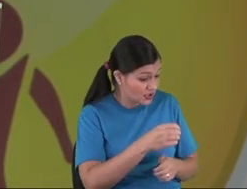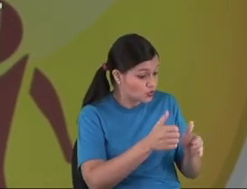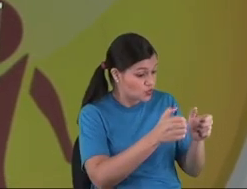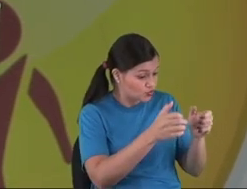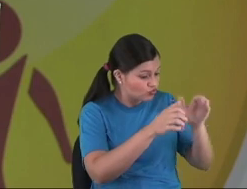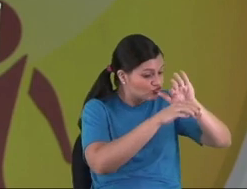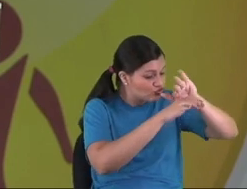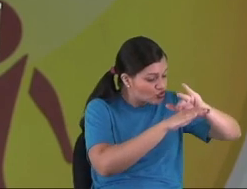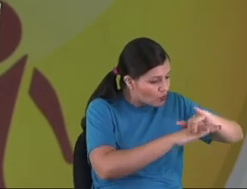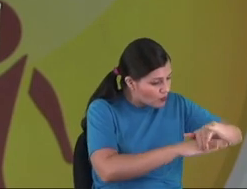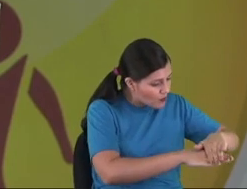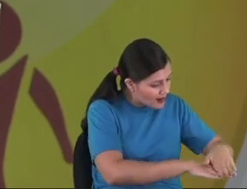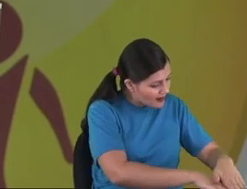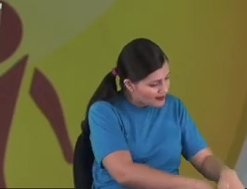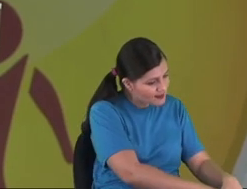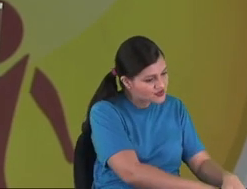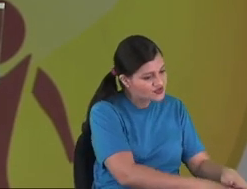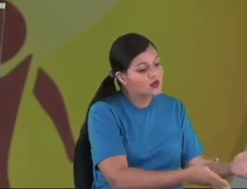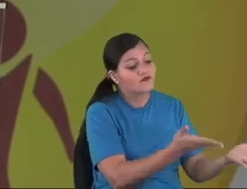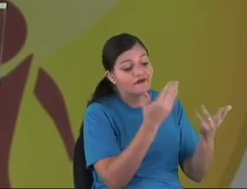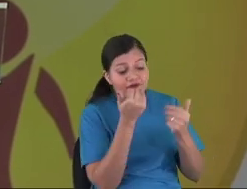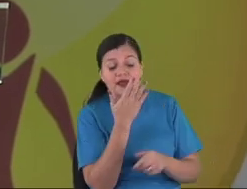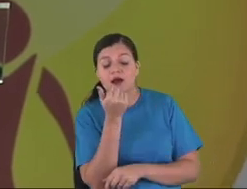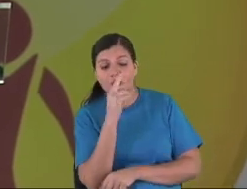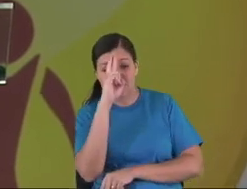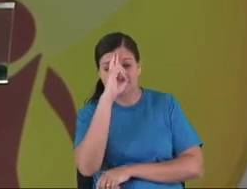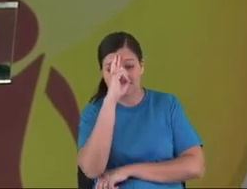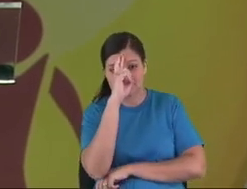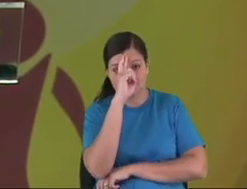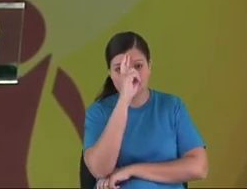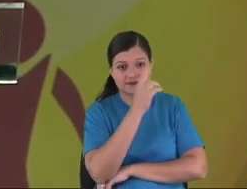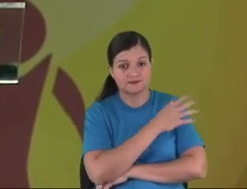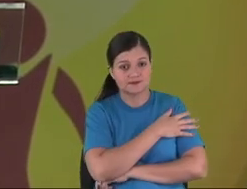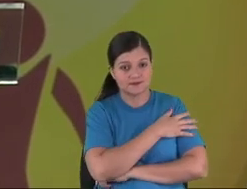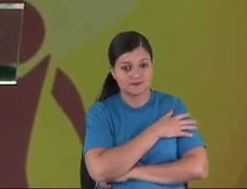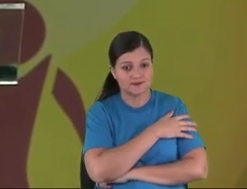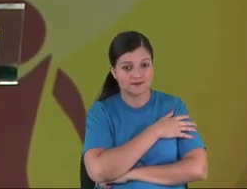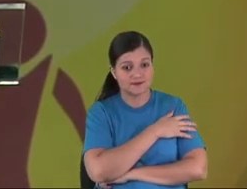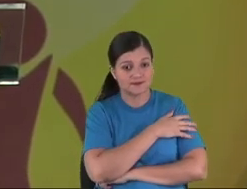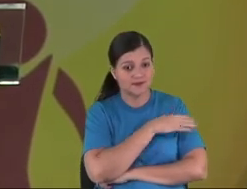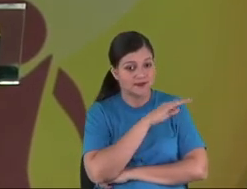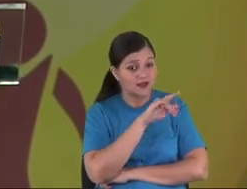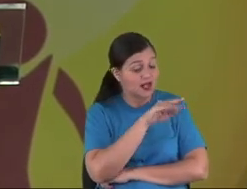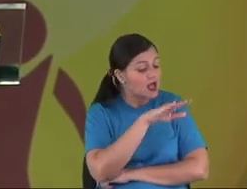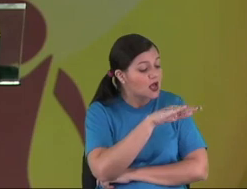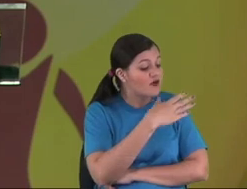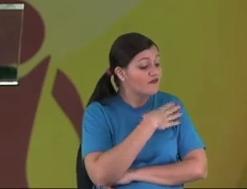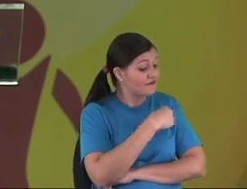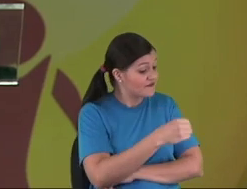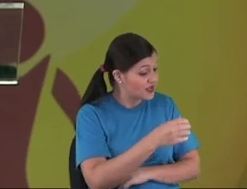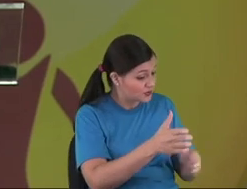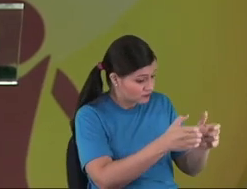Kids, keep it... Turn it off the game. Let's have lunch. Son,